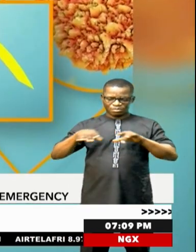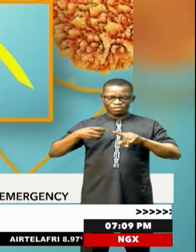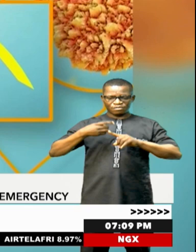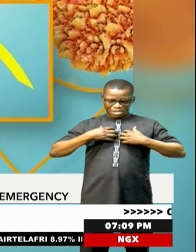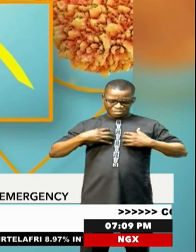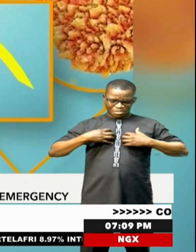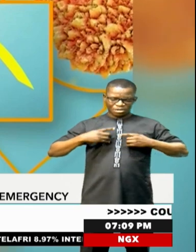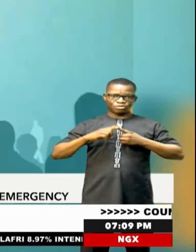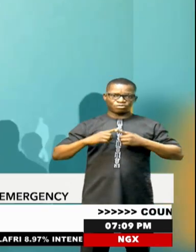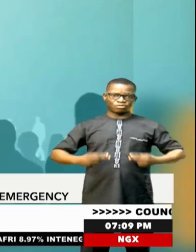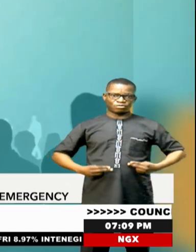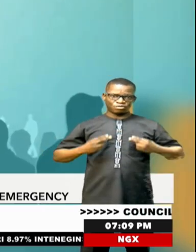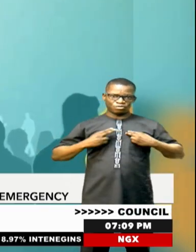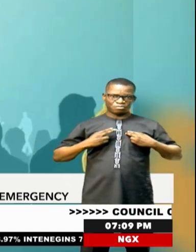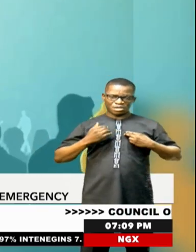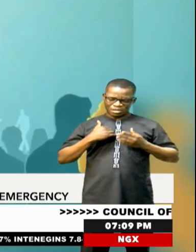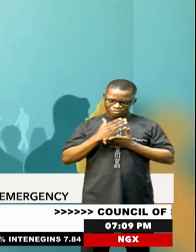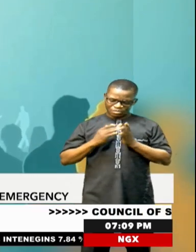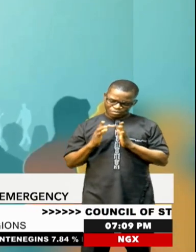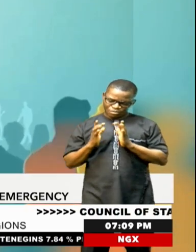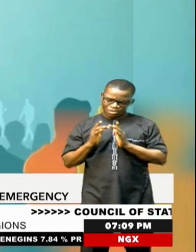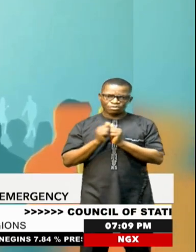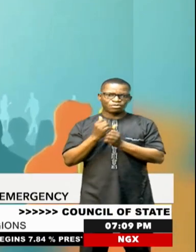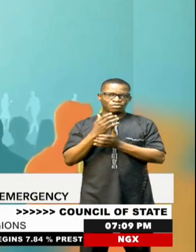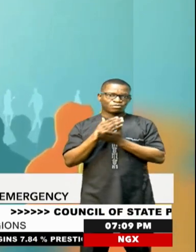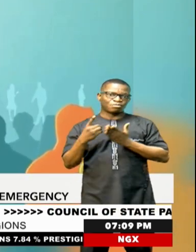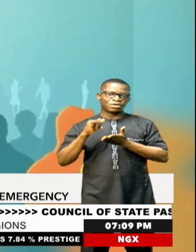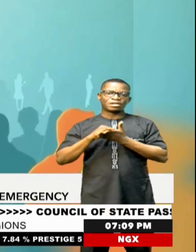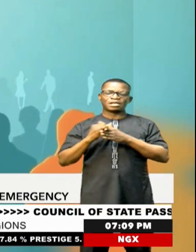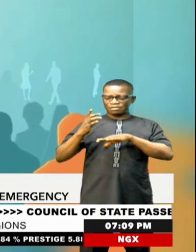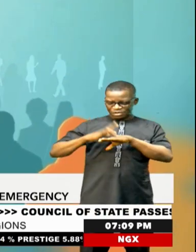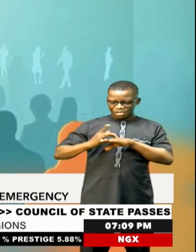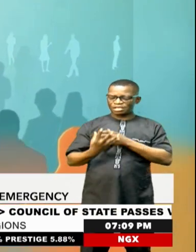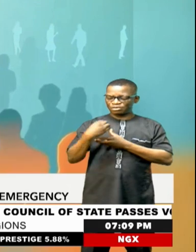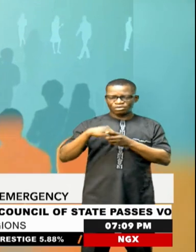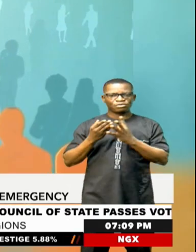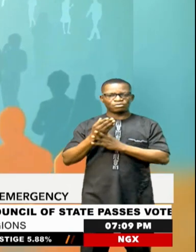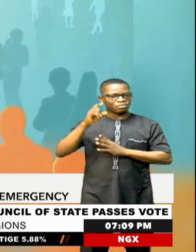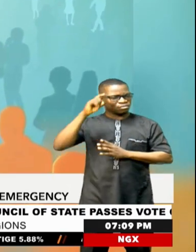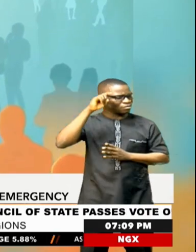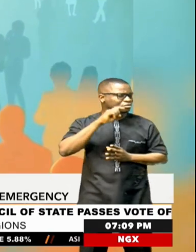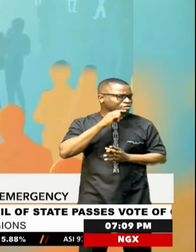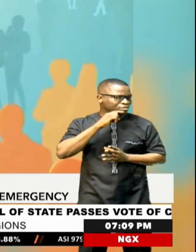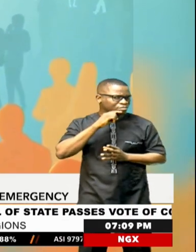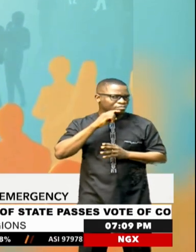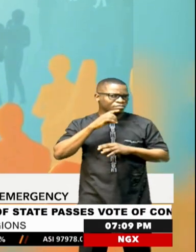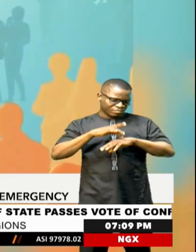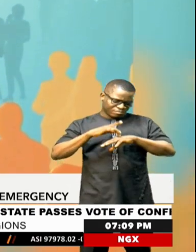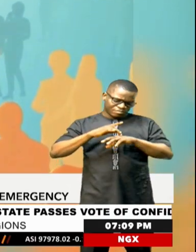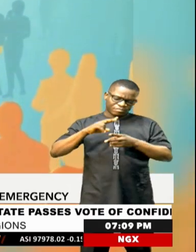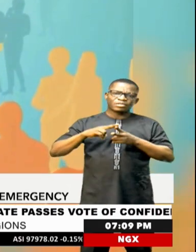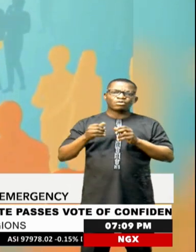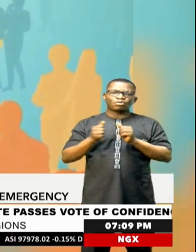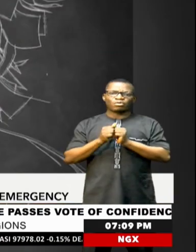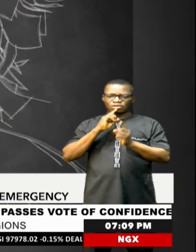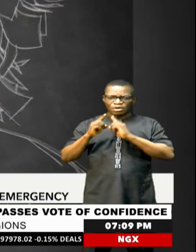between people through close contacts with someone who is infected, including through sex, skin-to-skin contacts and talking